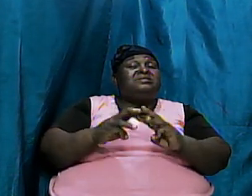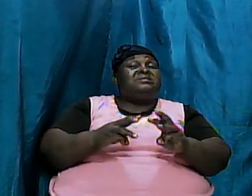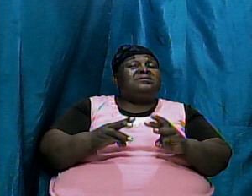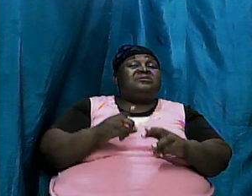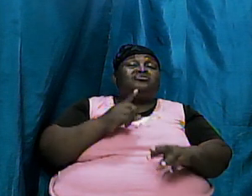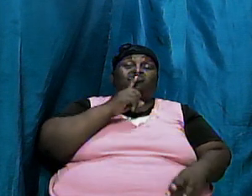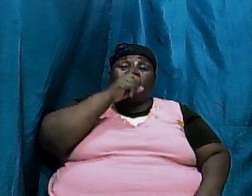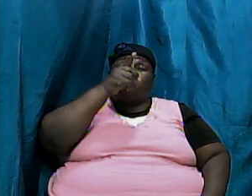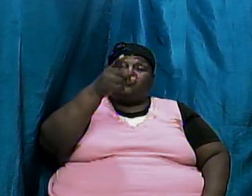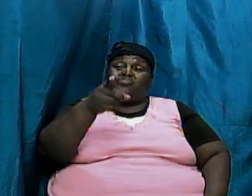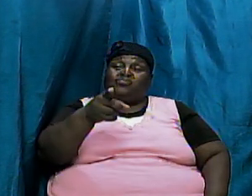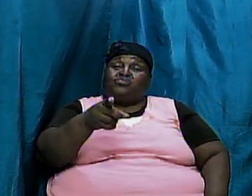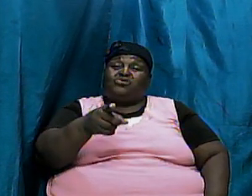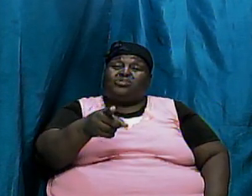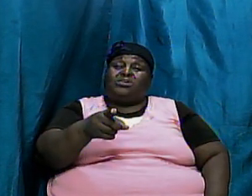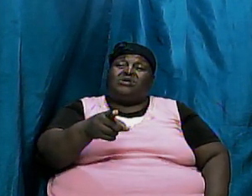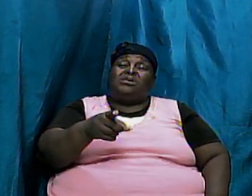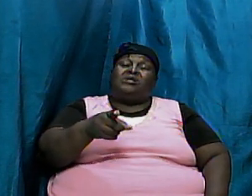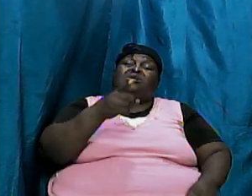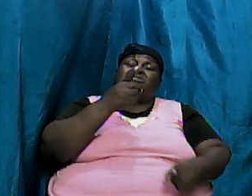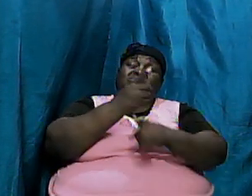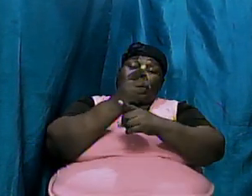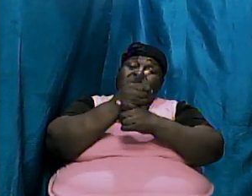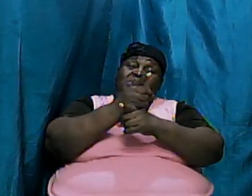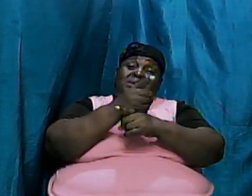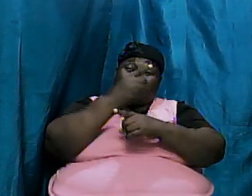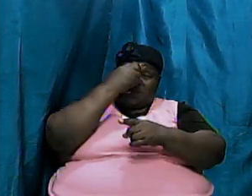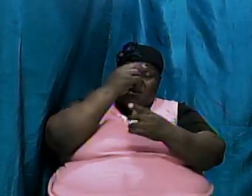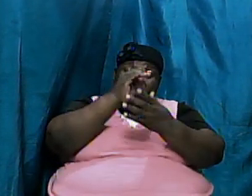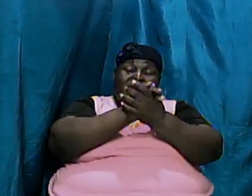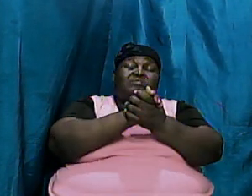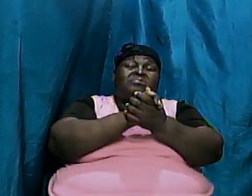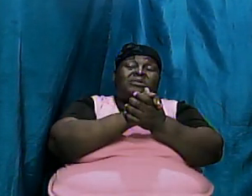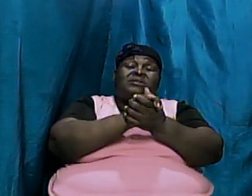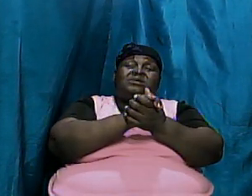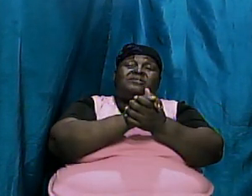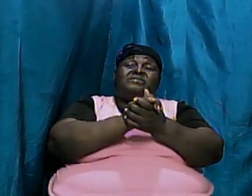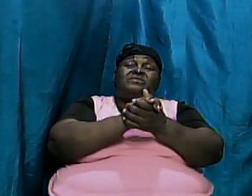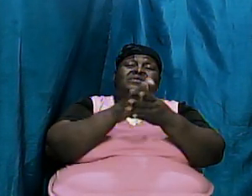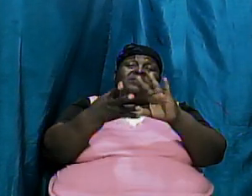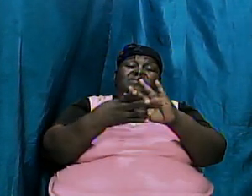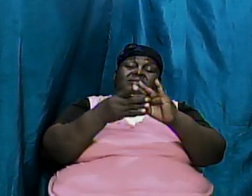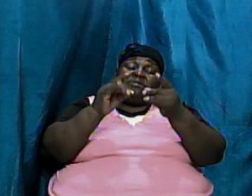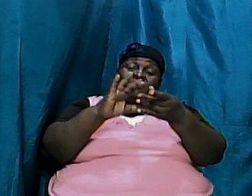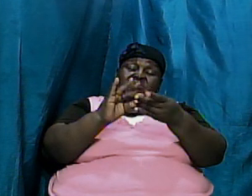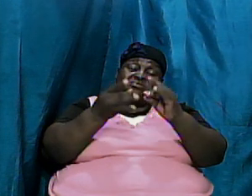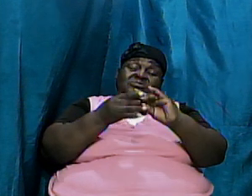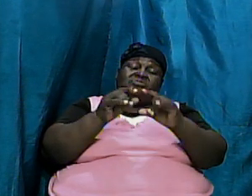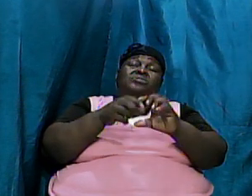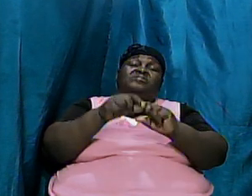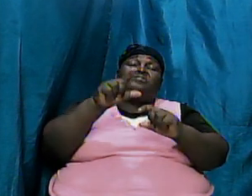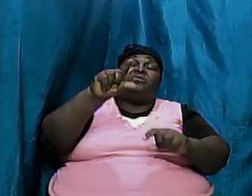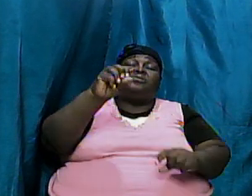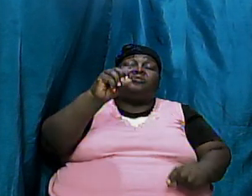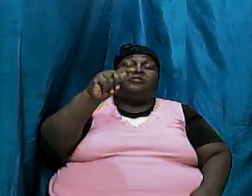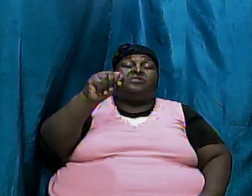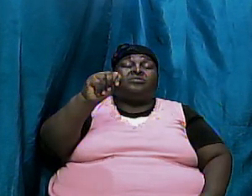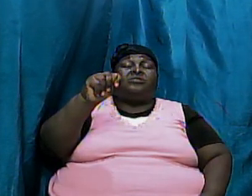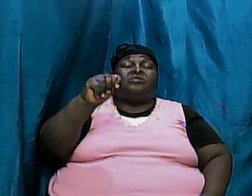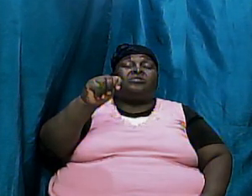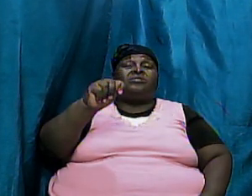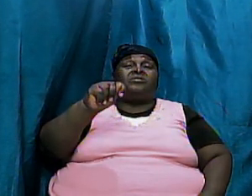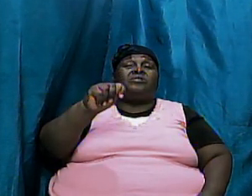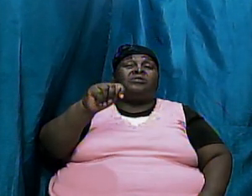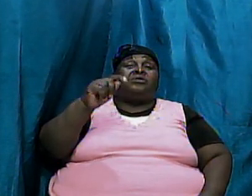true and correct and believable the story of Lot if we can